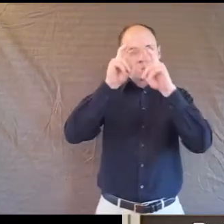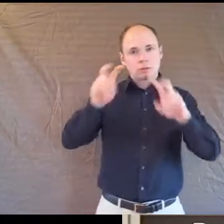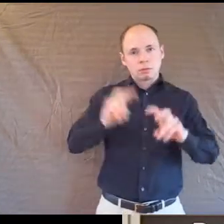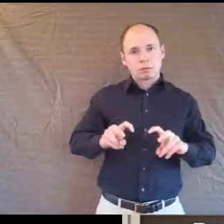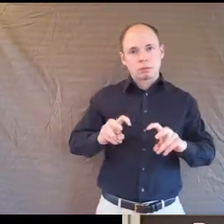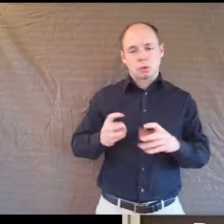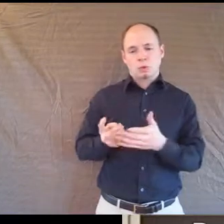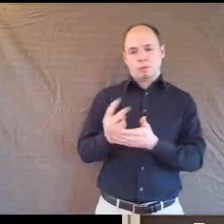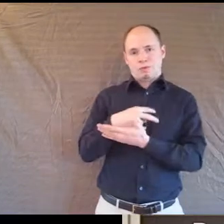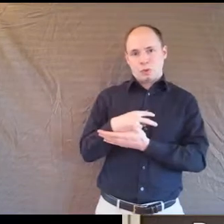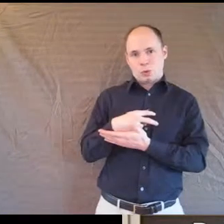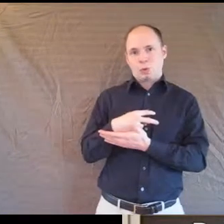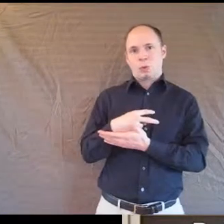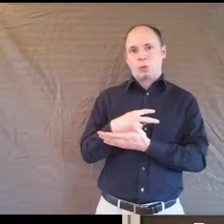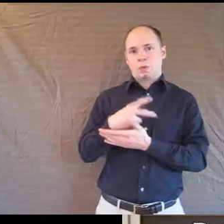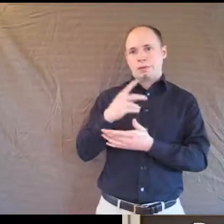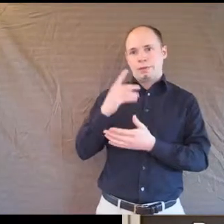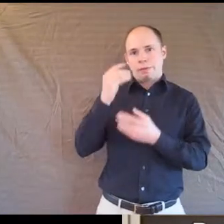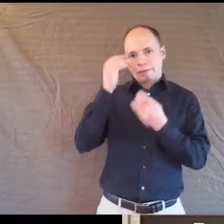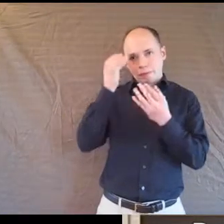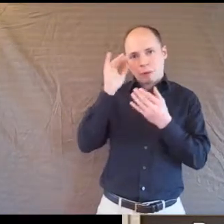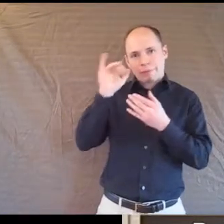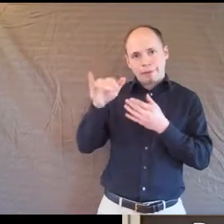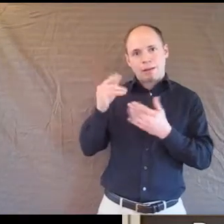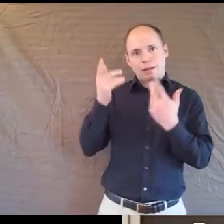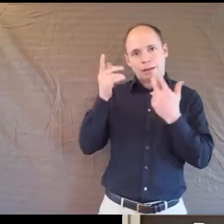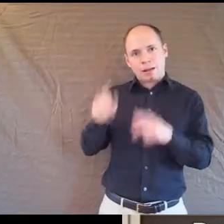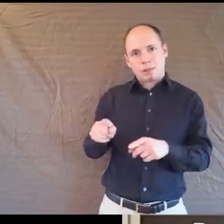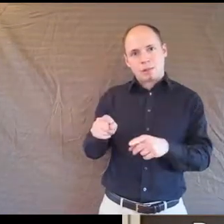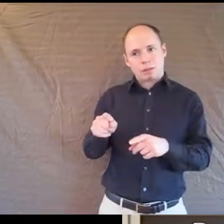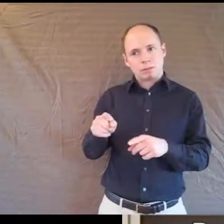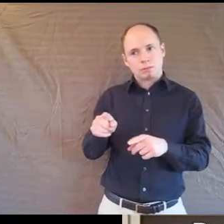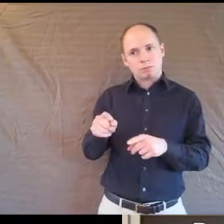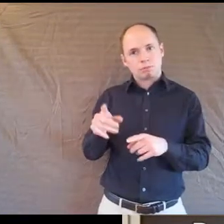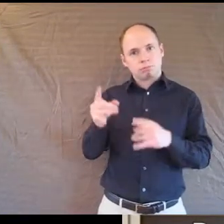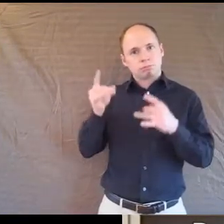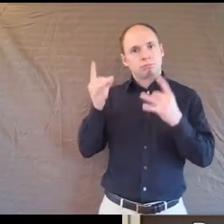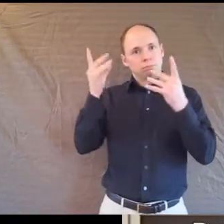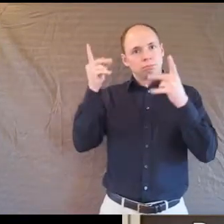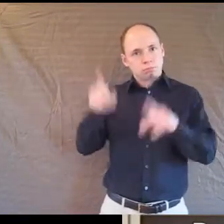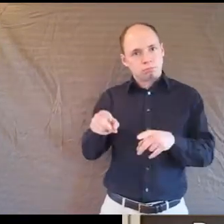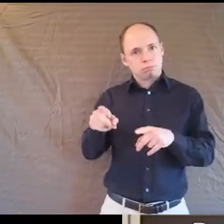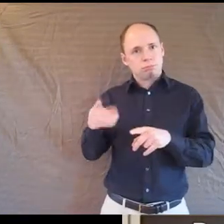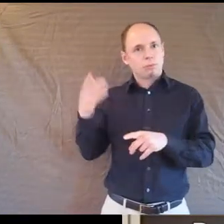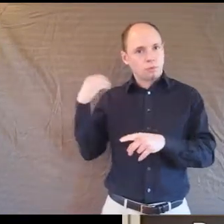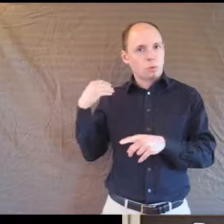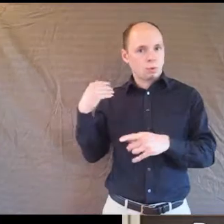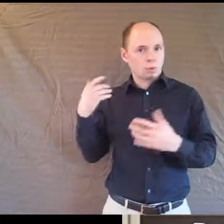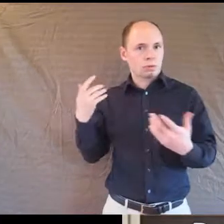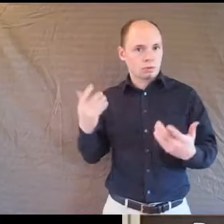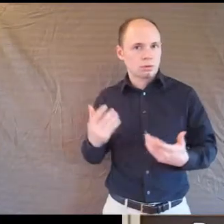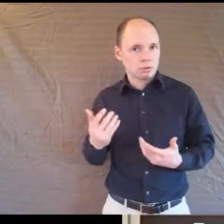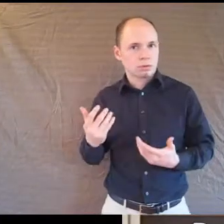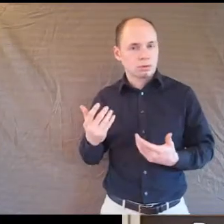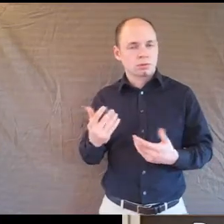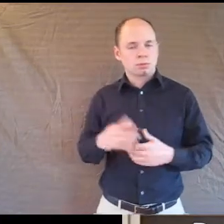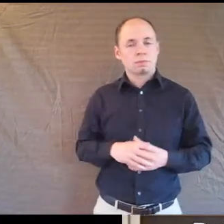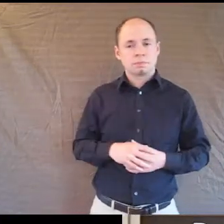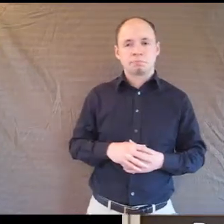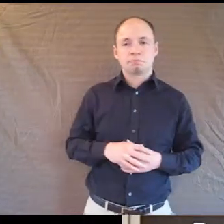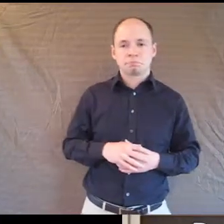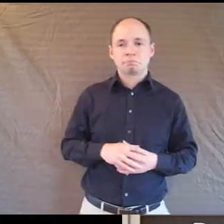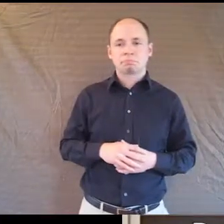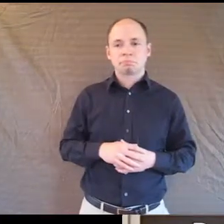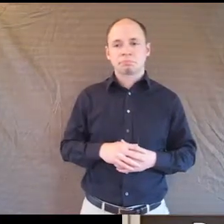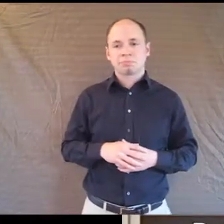review, revisit the memories of whatever the horrible thing is that happened to them or things that